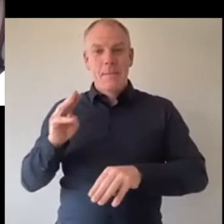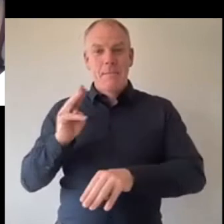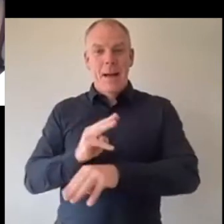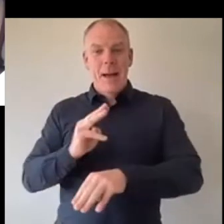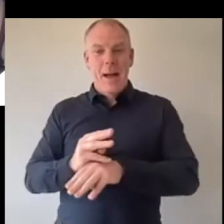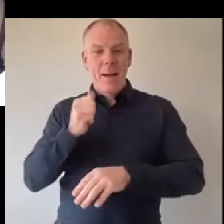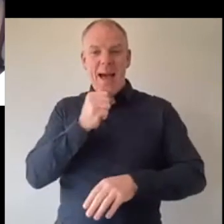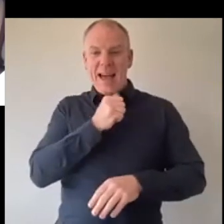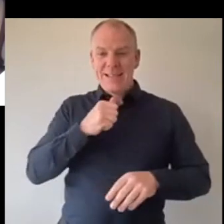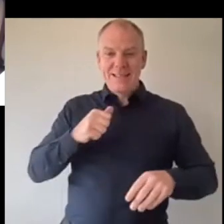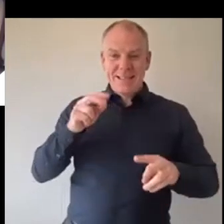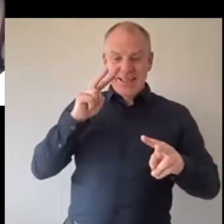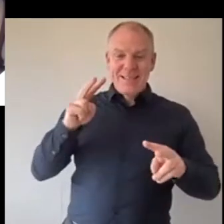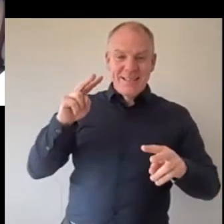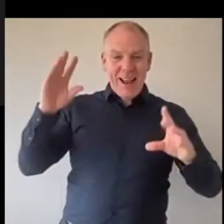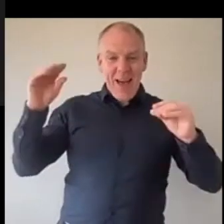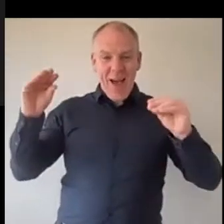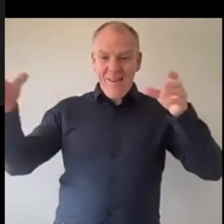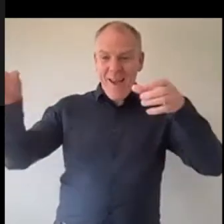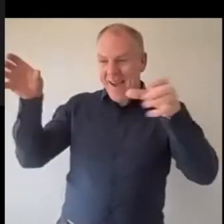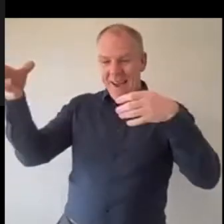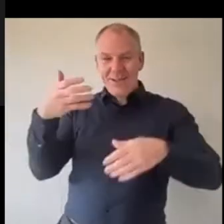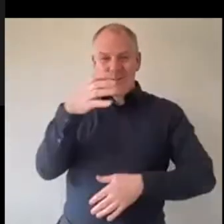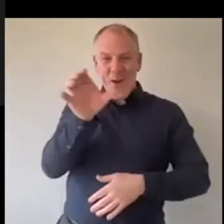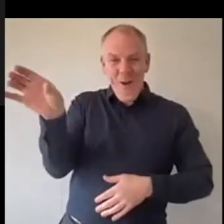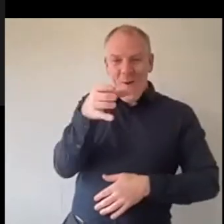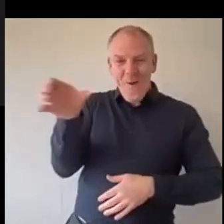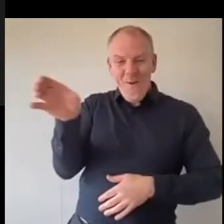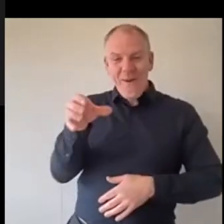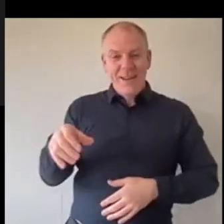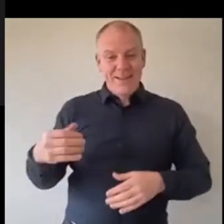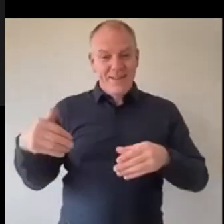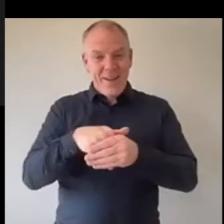my aunt go on go on they can pound the camera you can all join in if you want